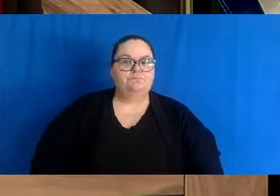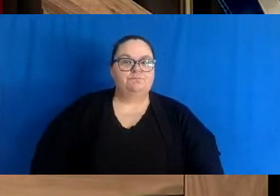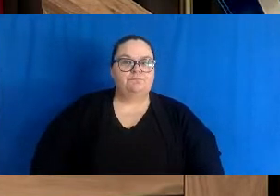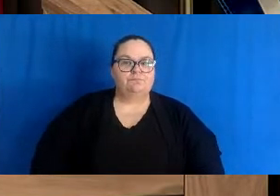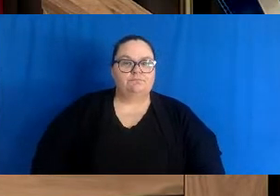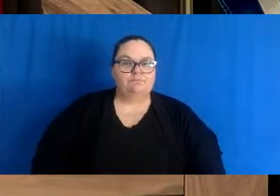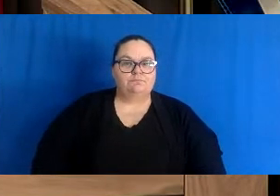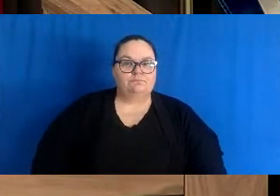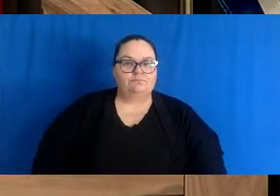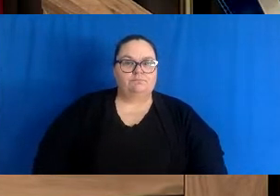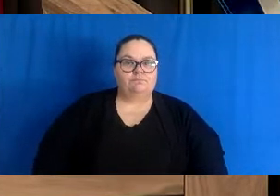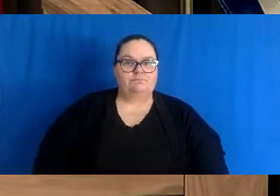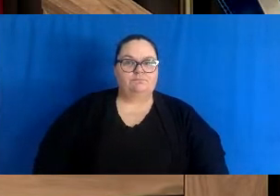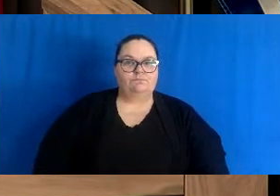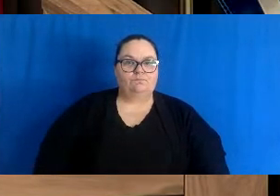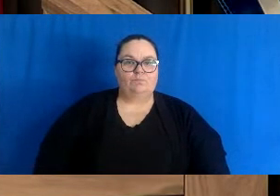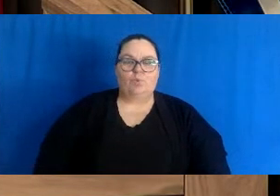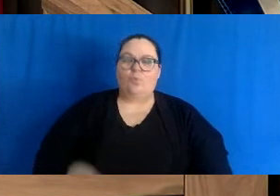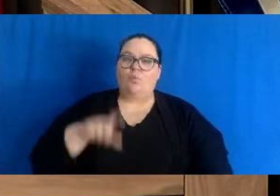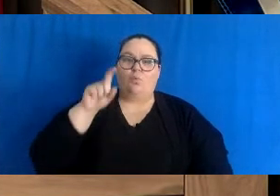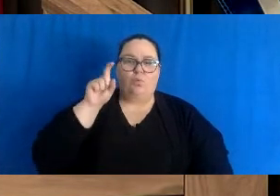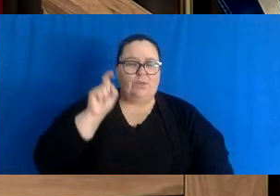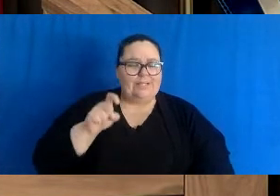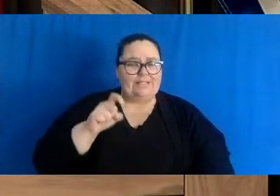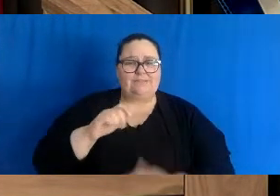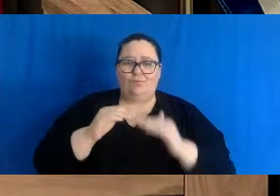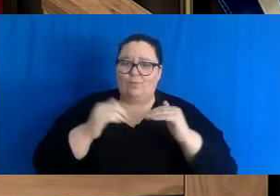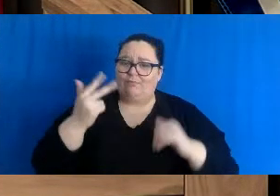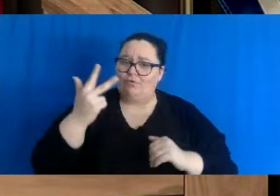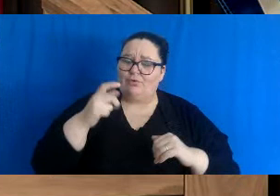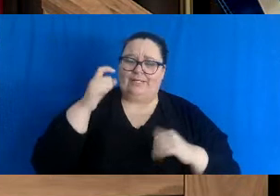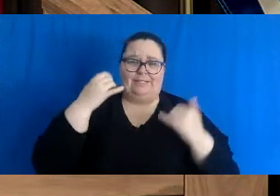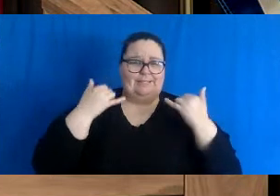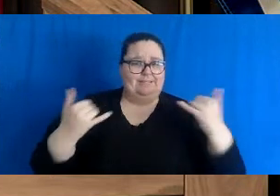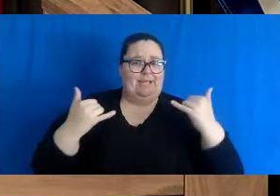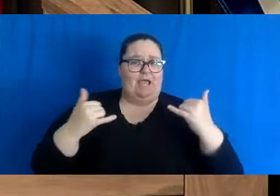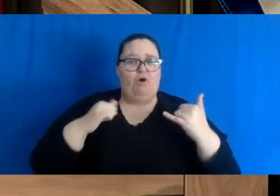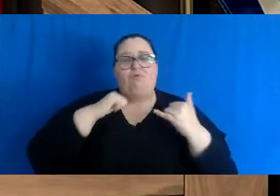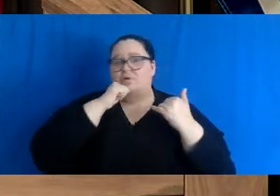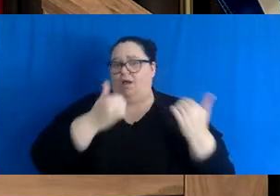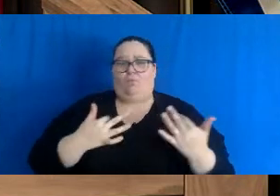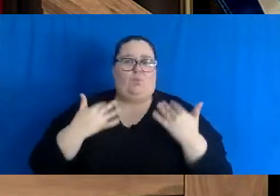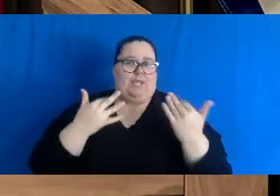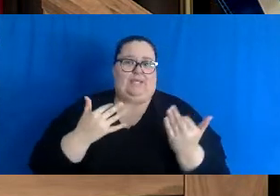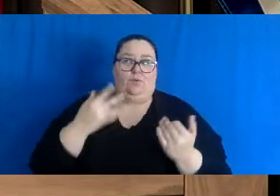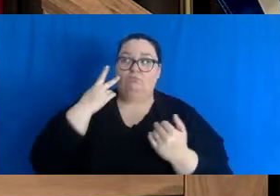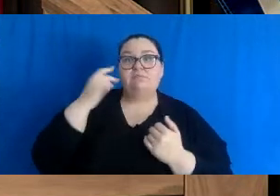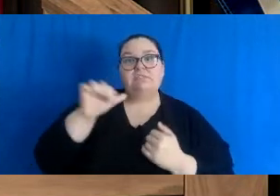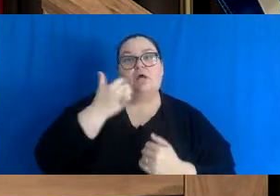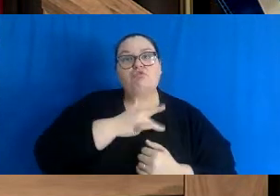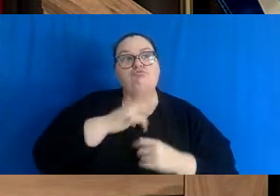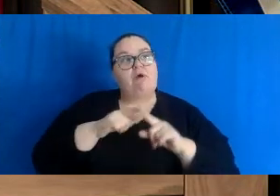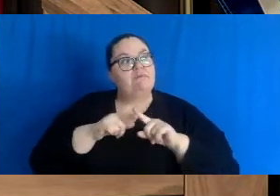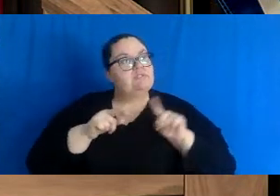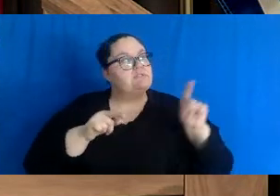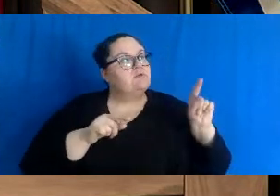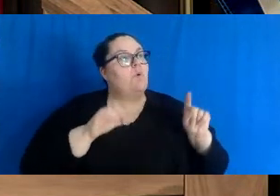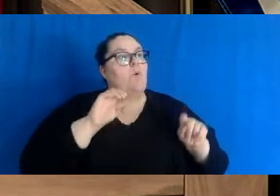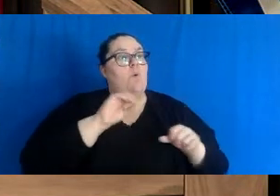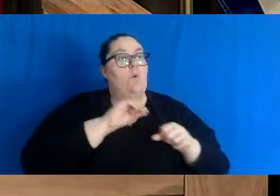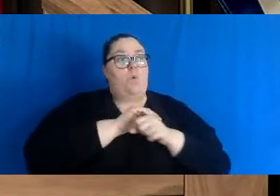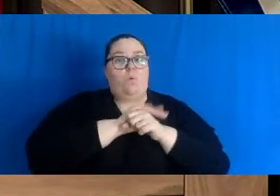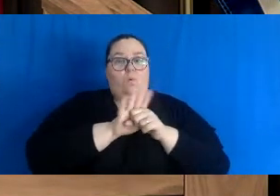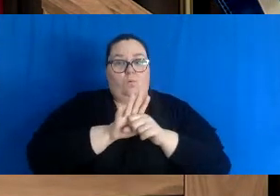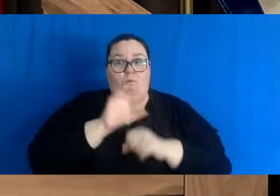This is a path we must take to get to that destination sooner. We have seen in other provinces how Omicron has peaked